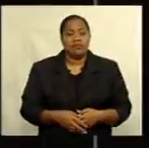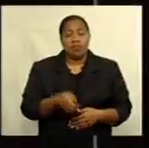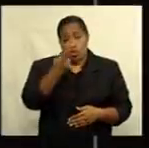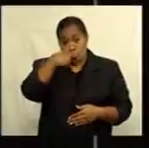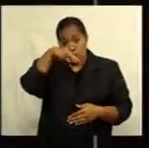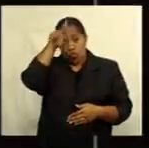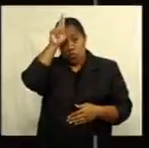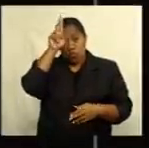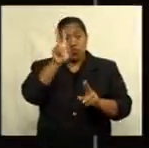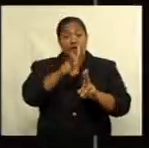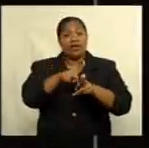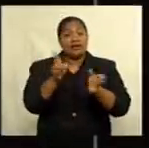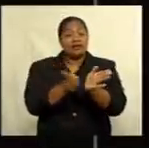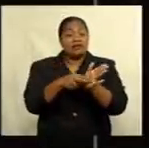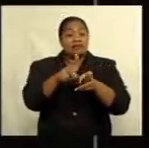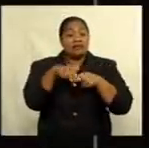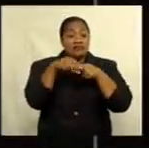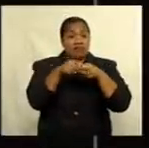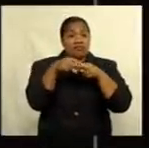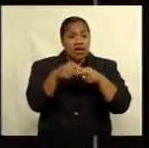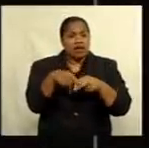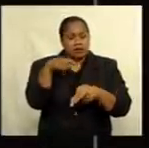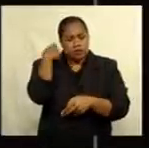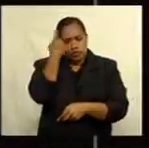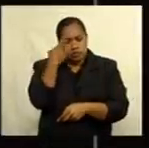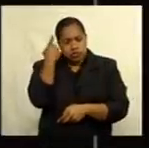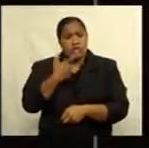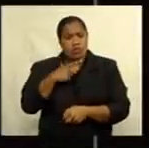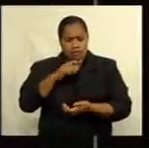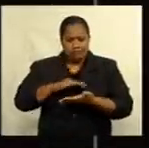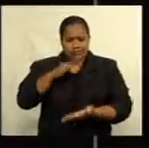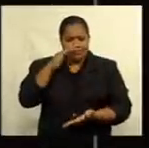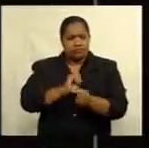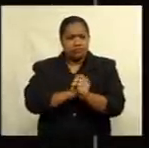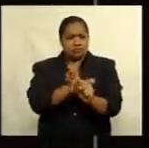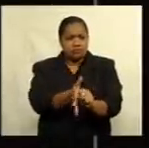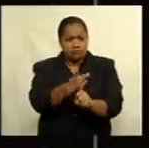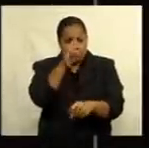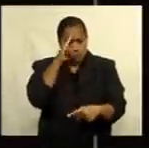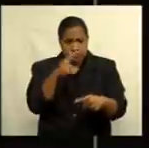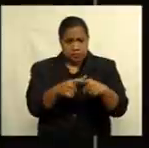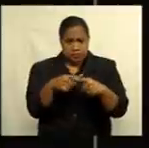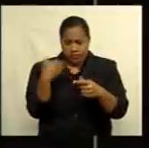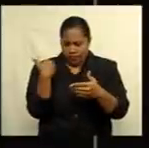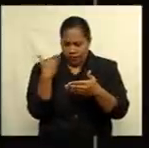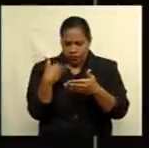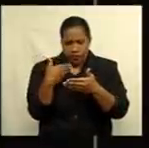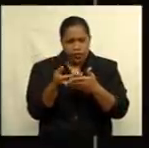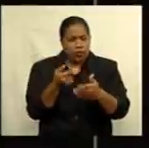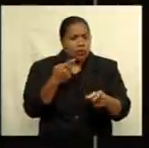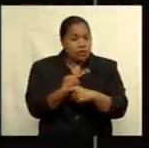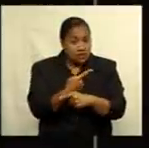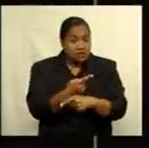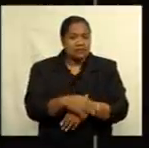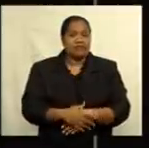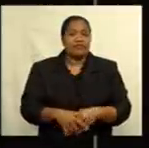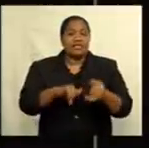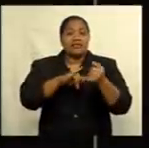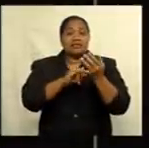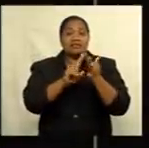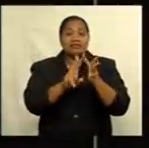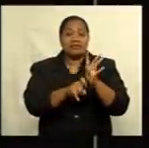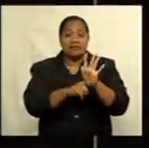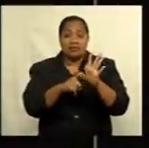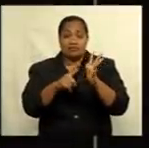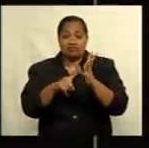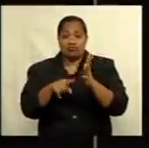Nanonga has confirmed there's been an increase in the number of COVID-related breaches in recent weeks, said Uratukalo says. This is according to